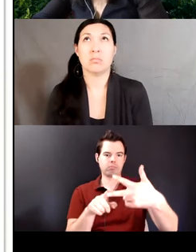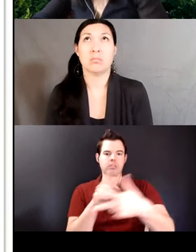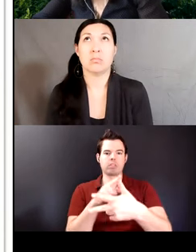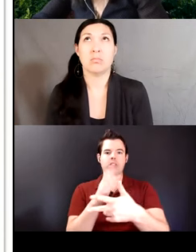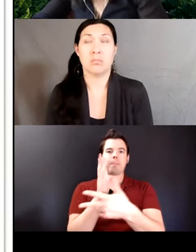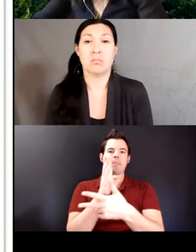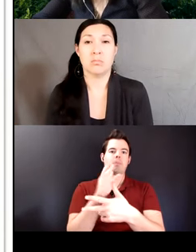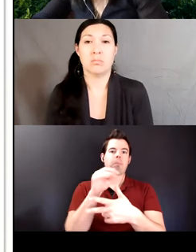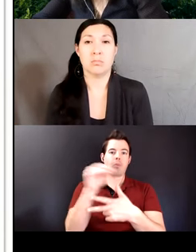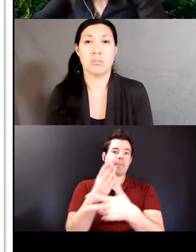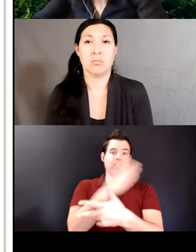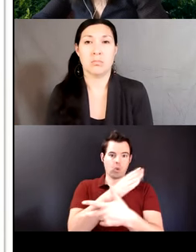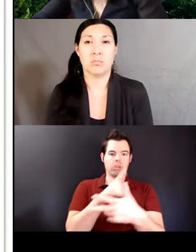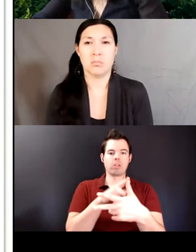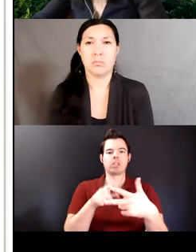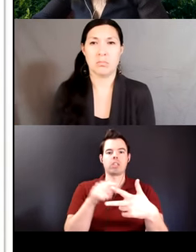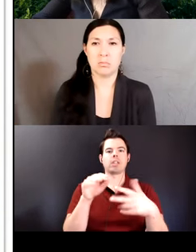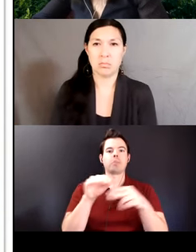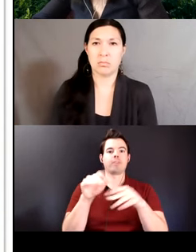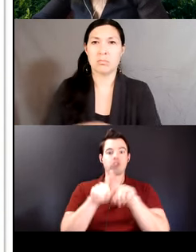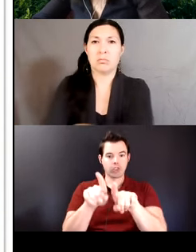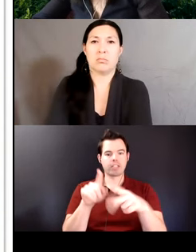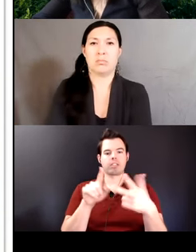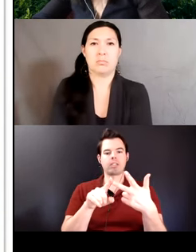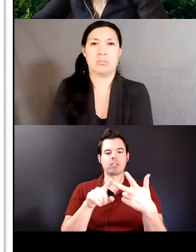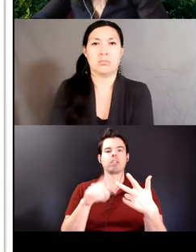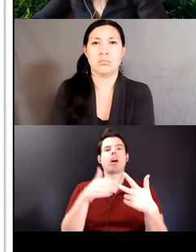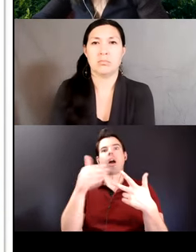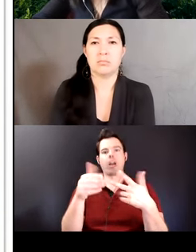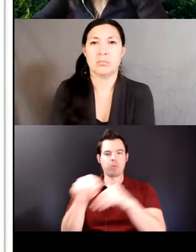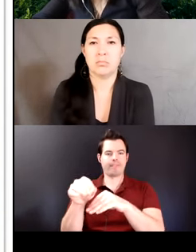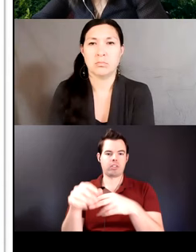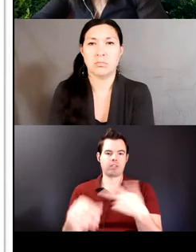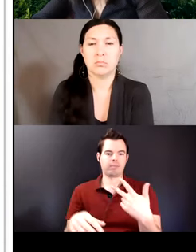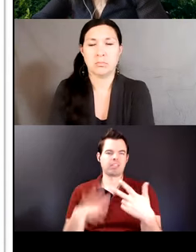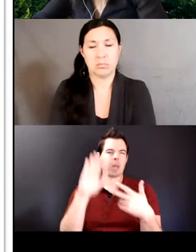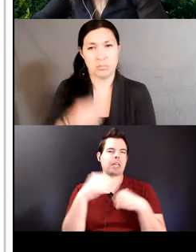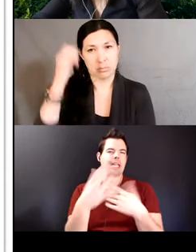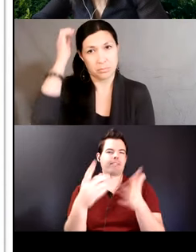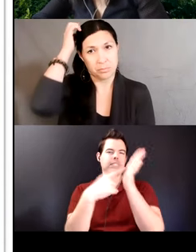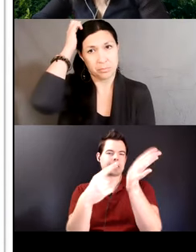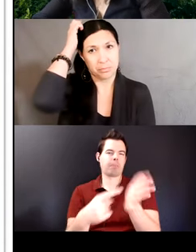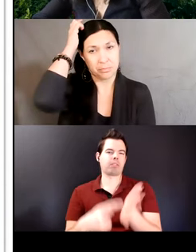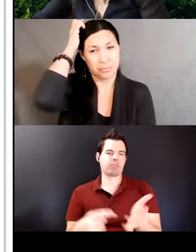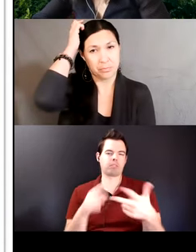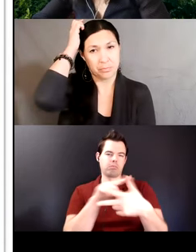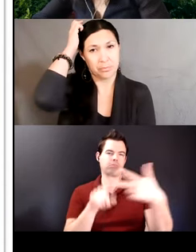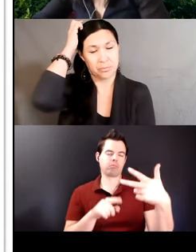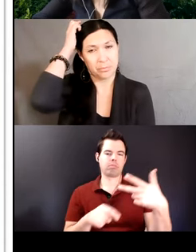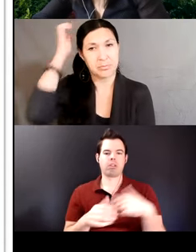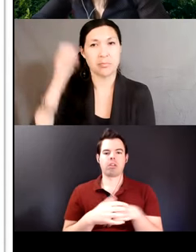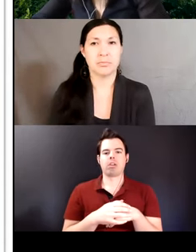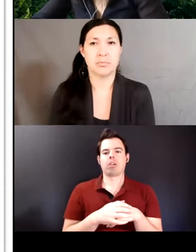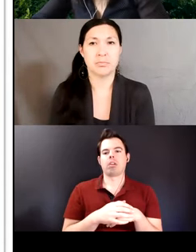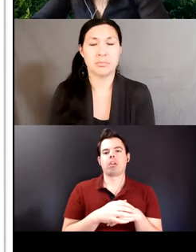simplex and complex suffixes i will give you three examples of each type then i will